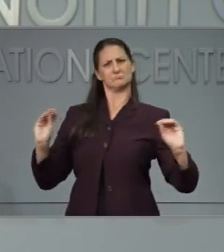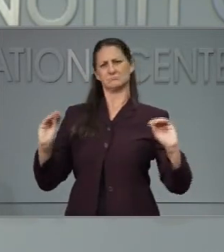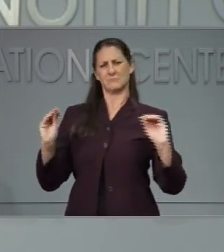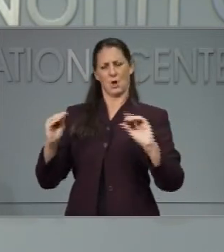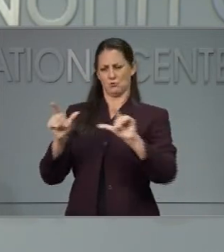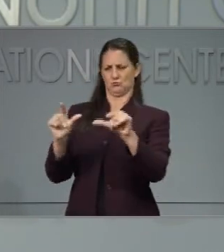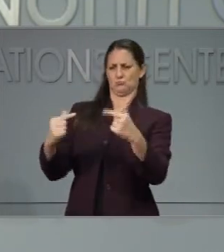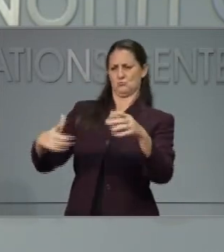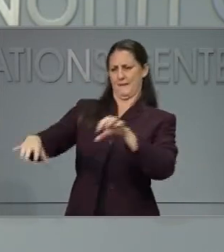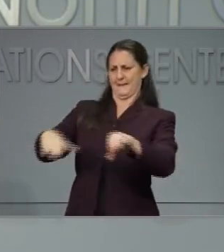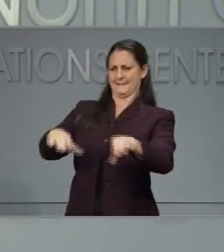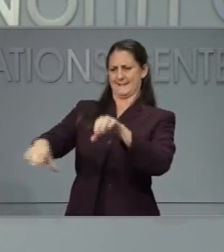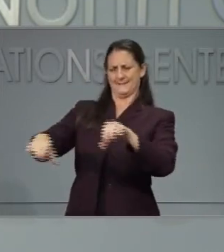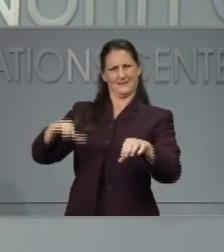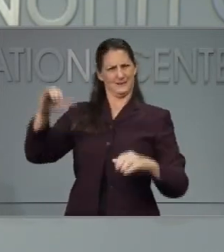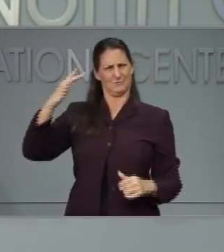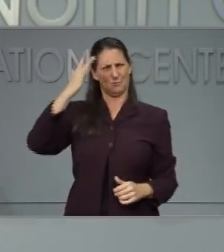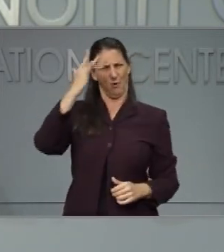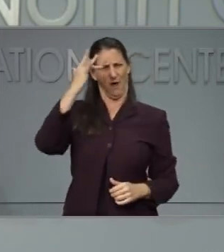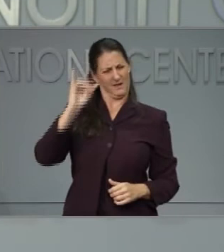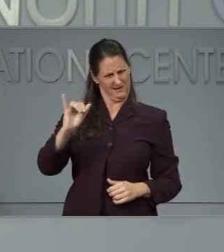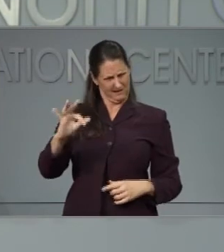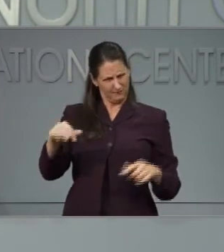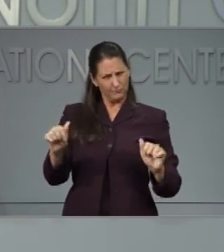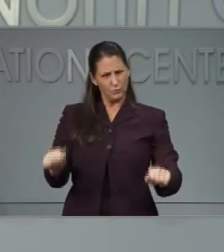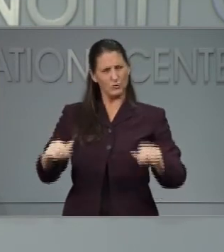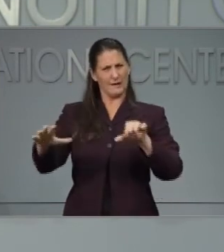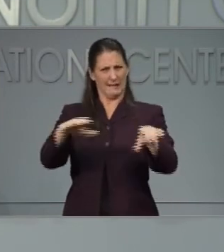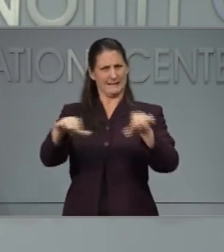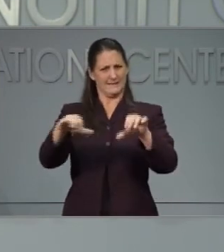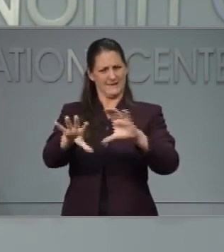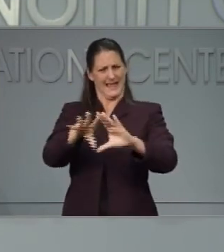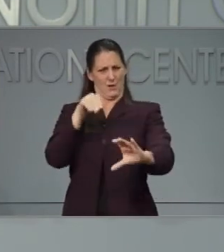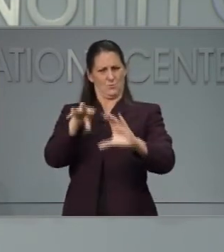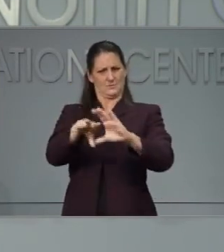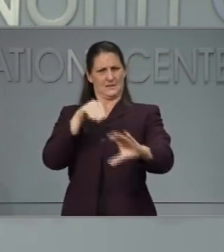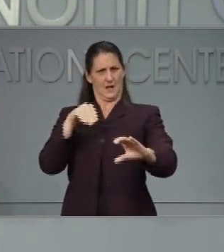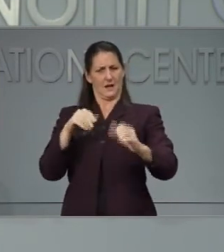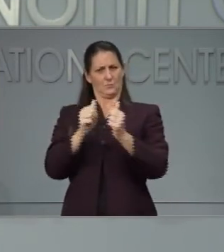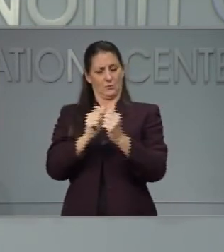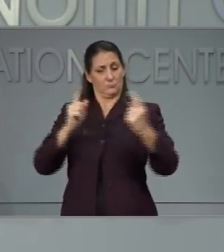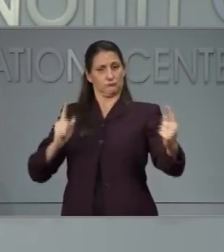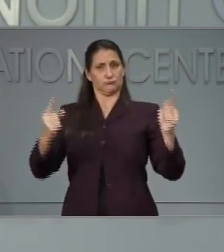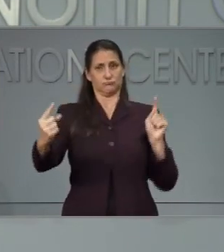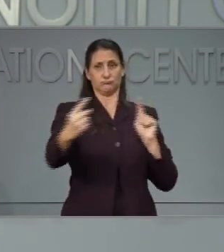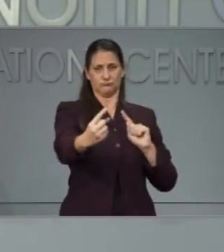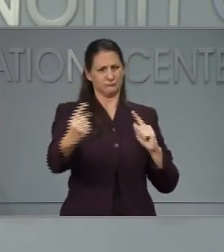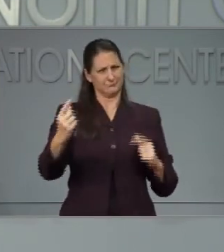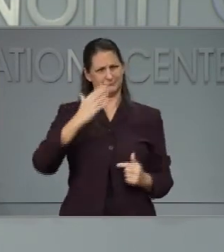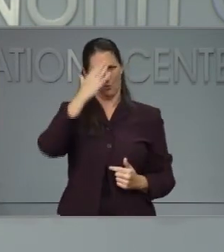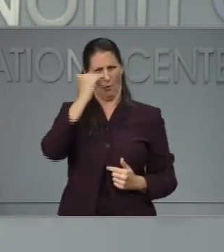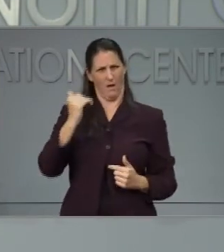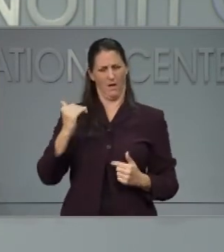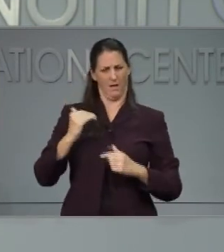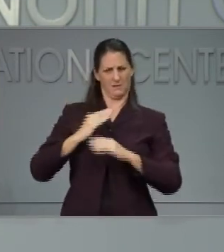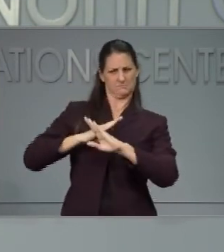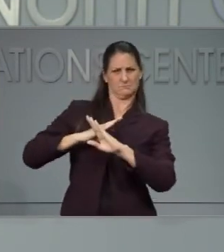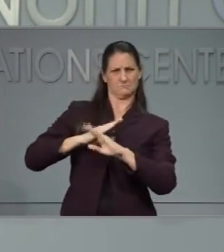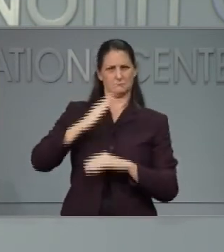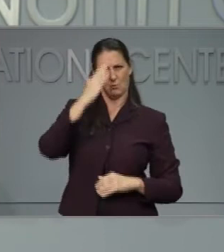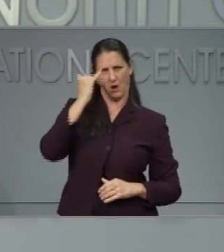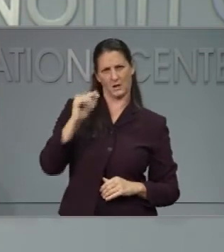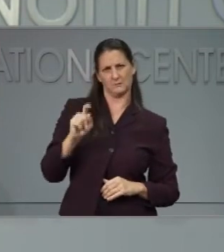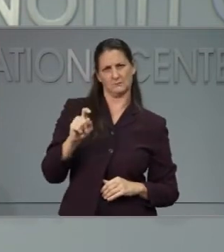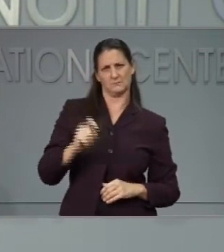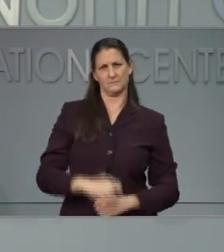outdoors and socially distanced. That's the way I read the order that it allows visits, but not the group activities. Thank you for that